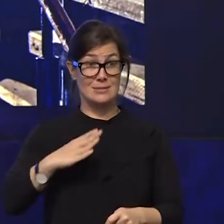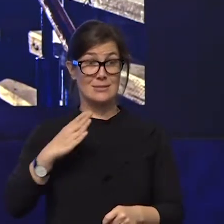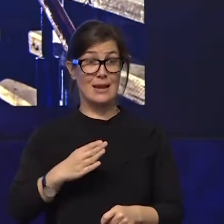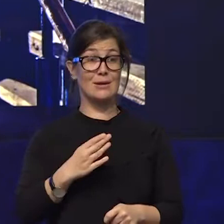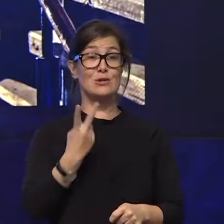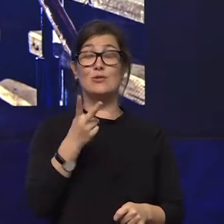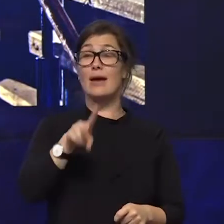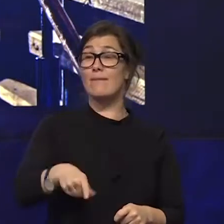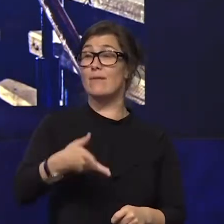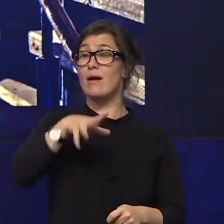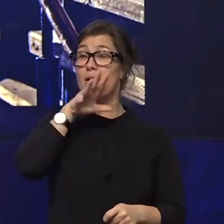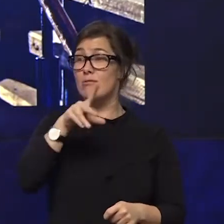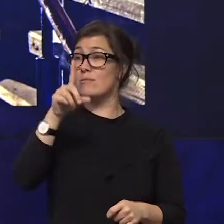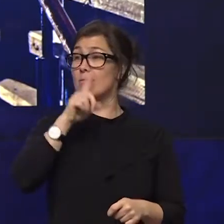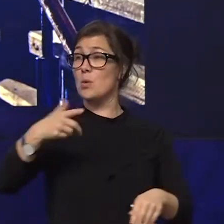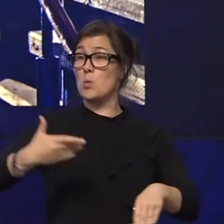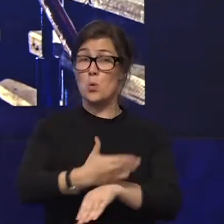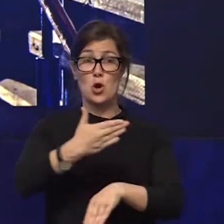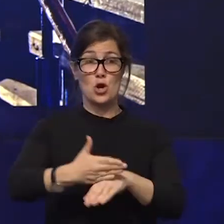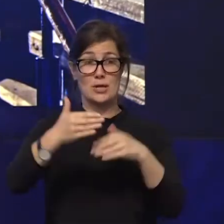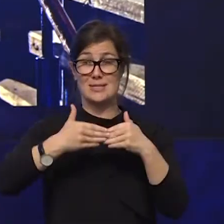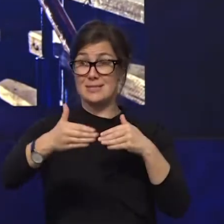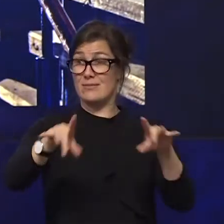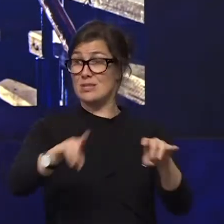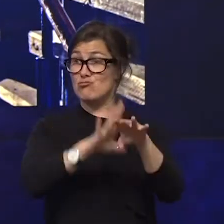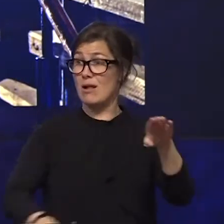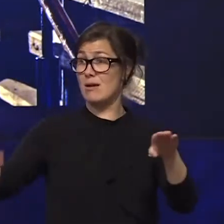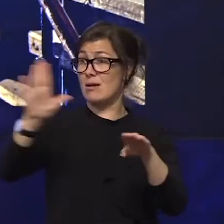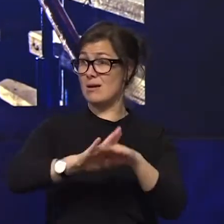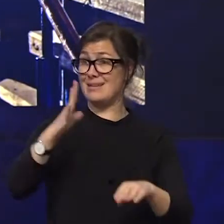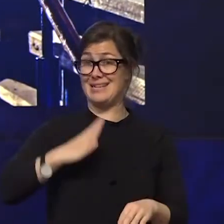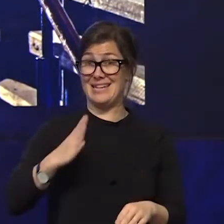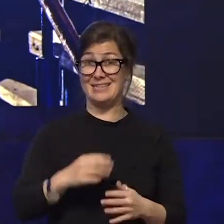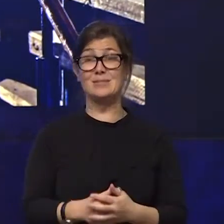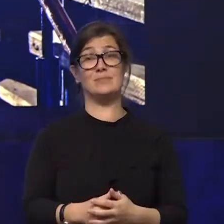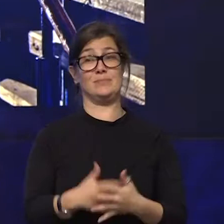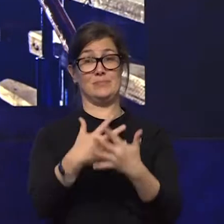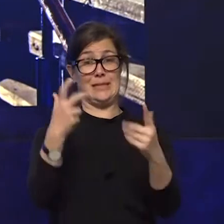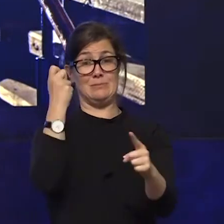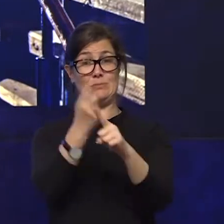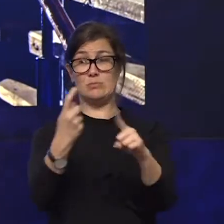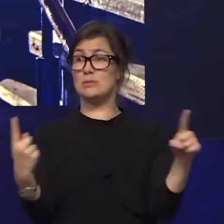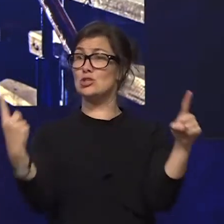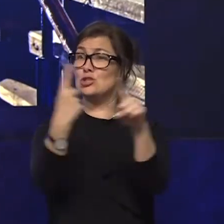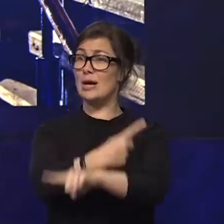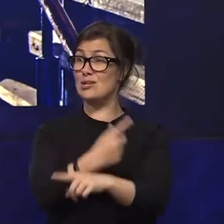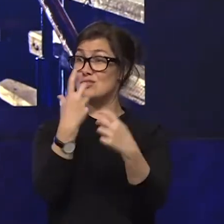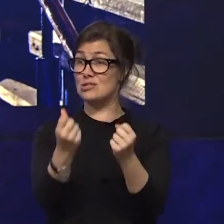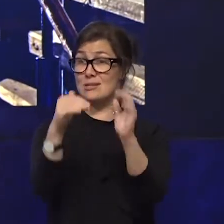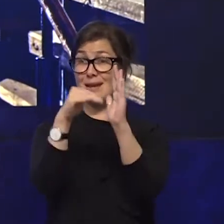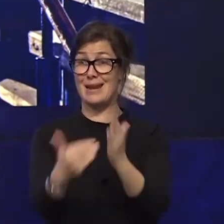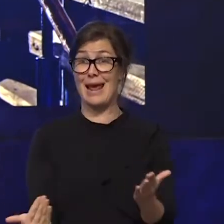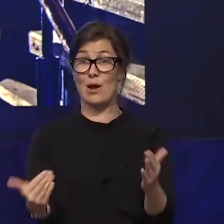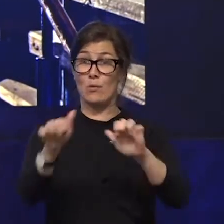our nation we are at the forefront of significant change with the introduction and now full